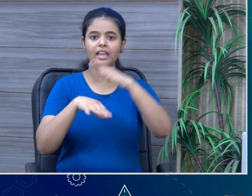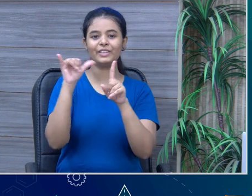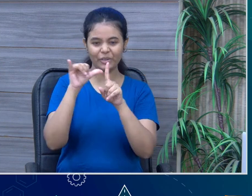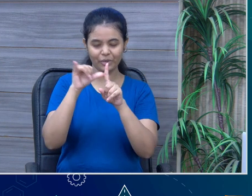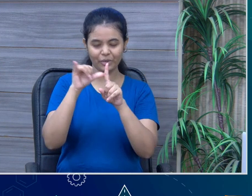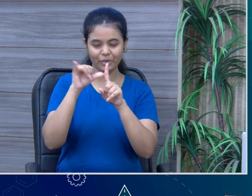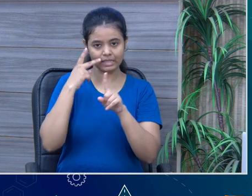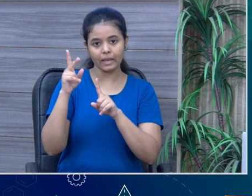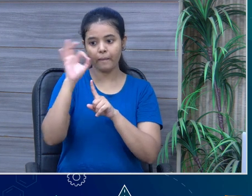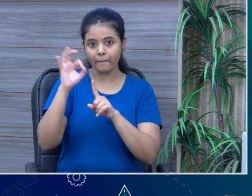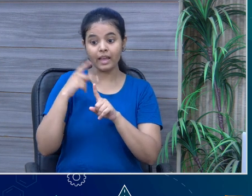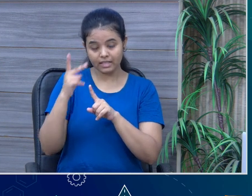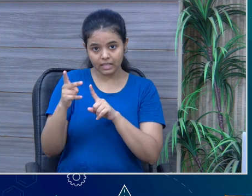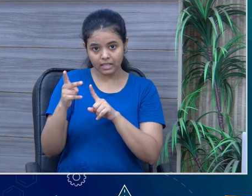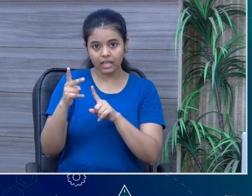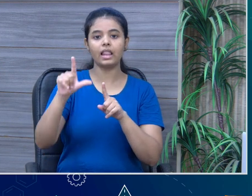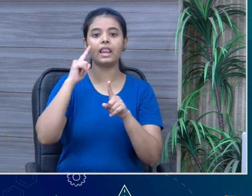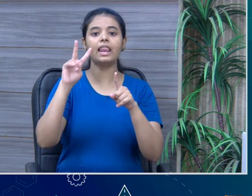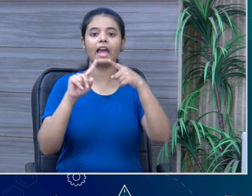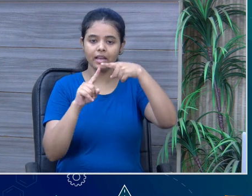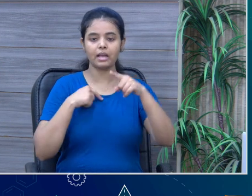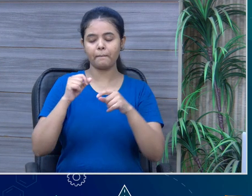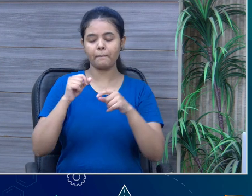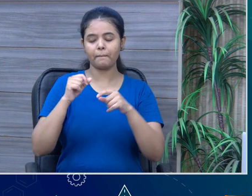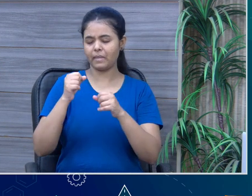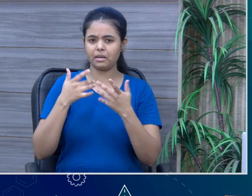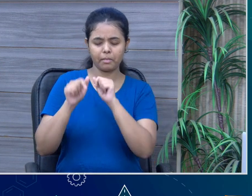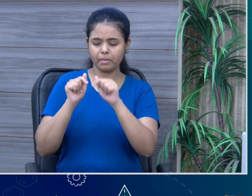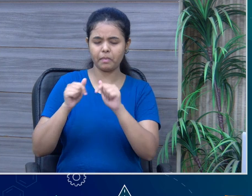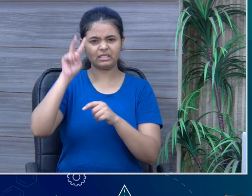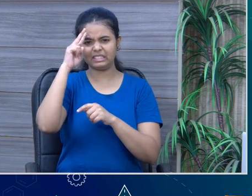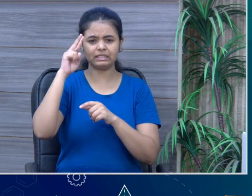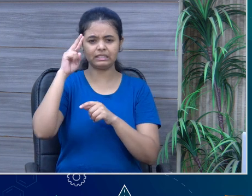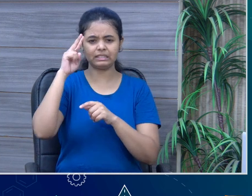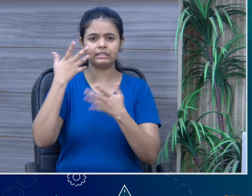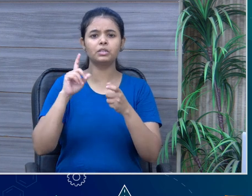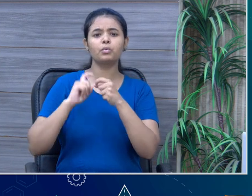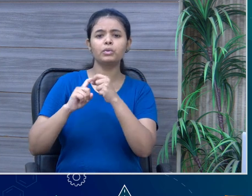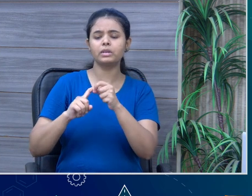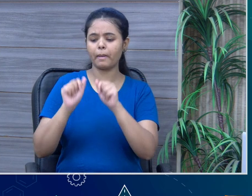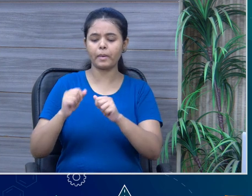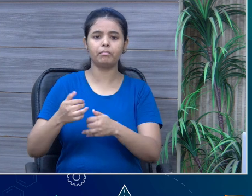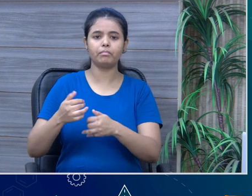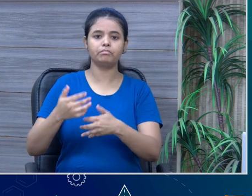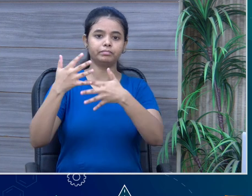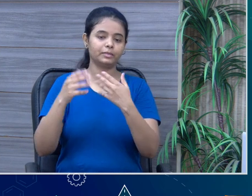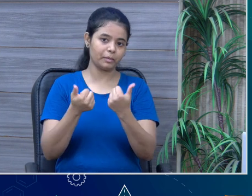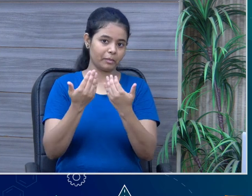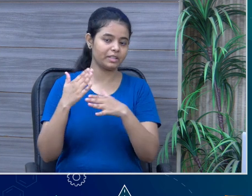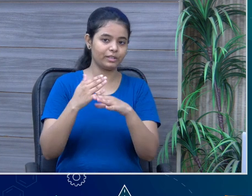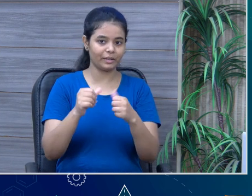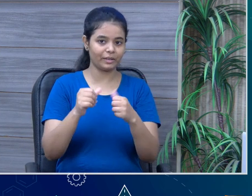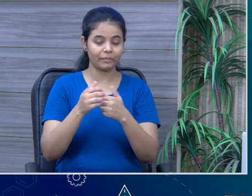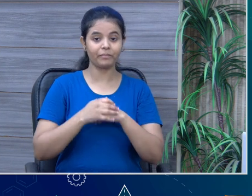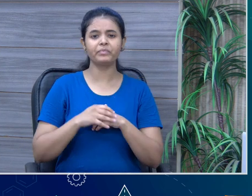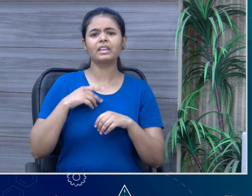NCERT Official. In the live chat box, you can write down your questions, queries and you can share them with us. So, on your screens,